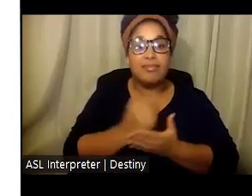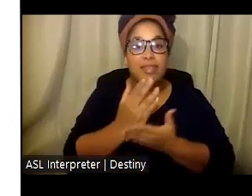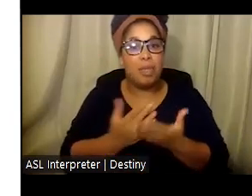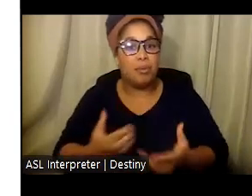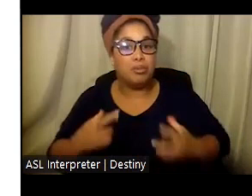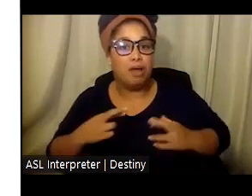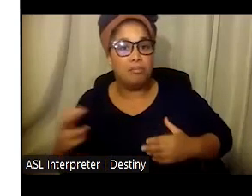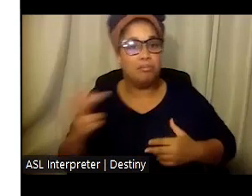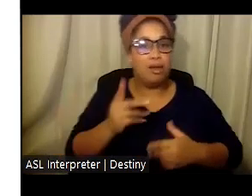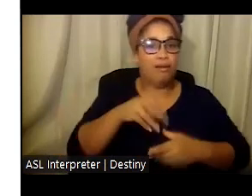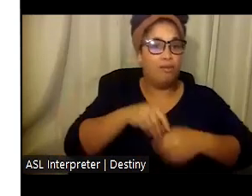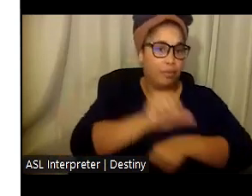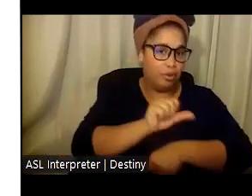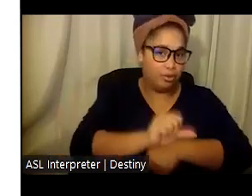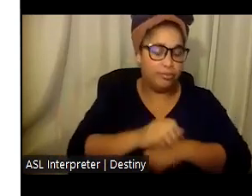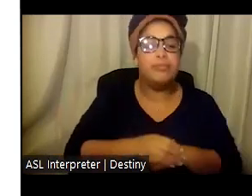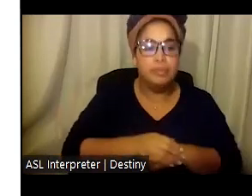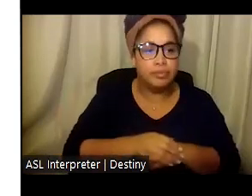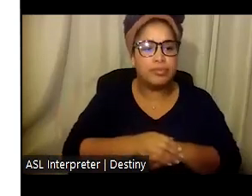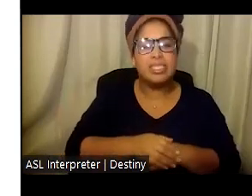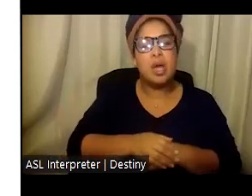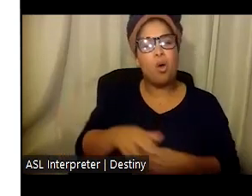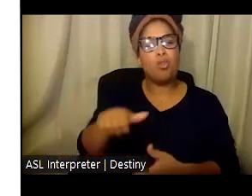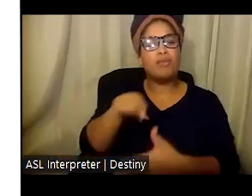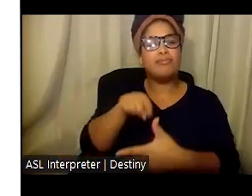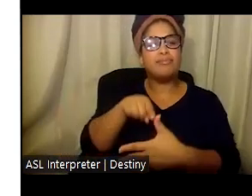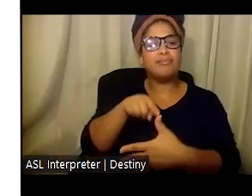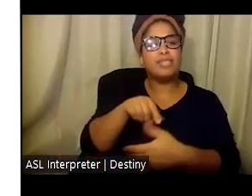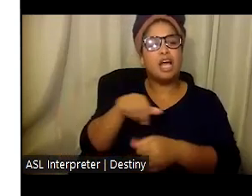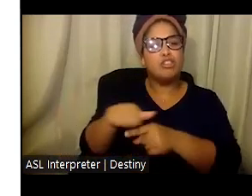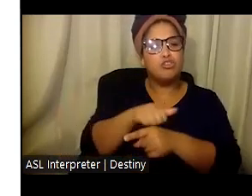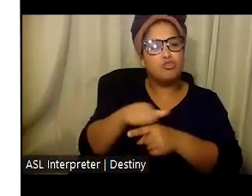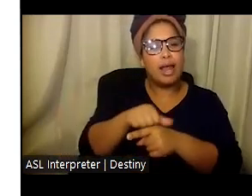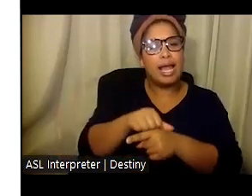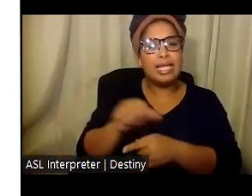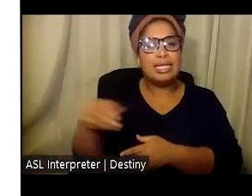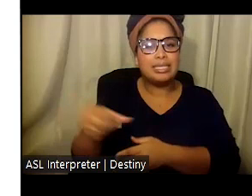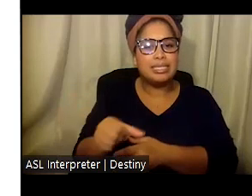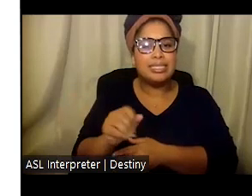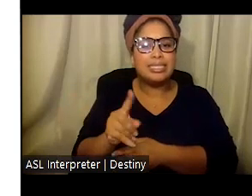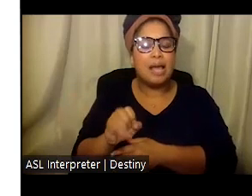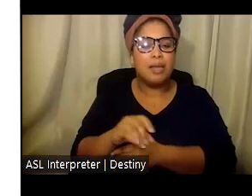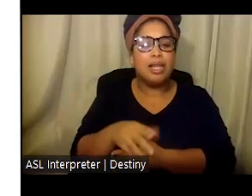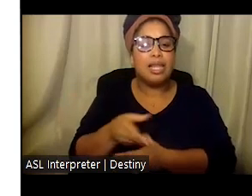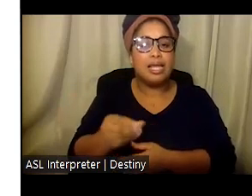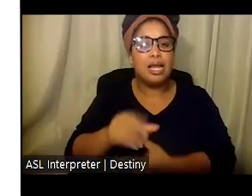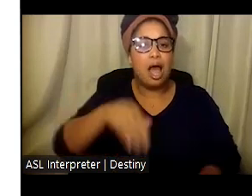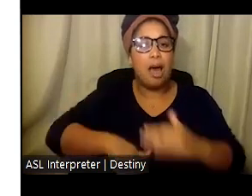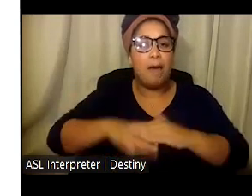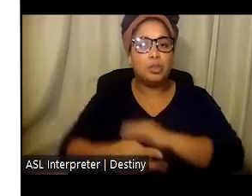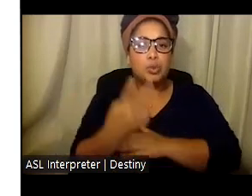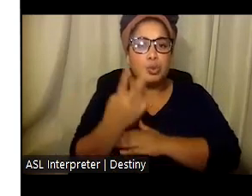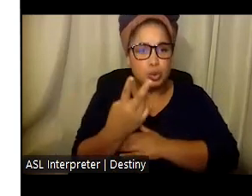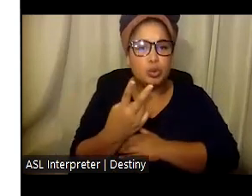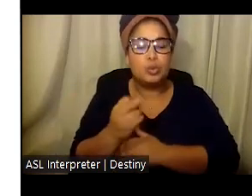Through the DSP training stipend, DSPs may receive up to two training stipends amounting to $500 each